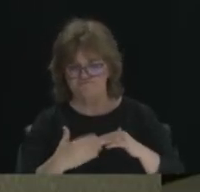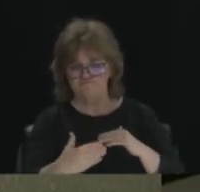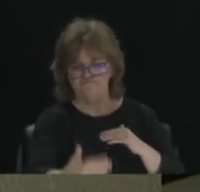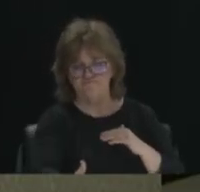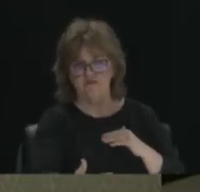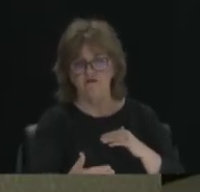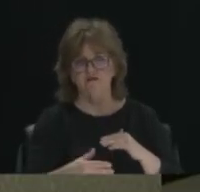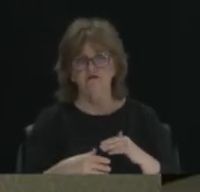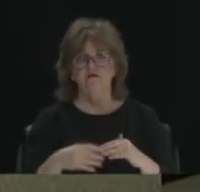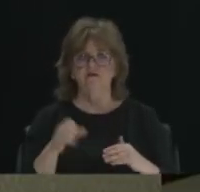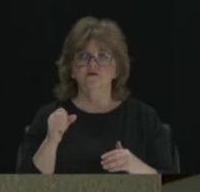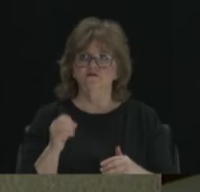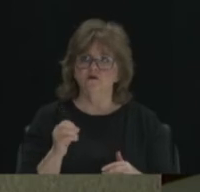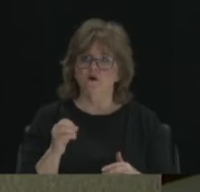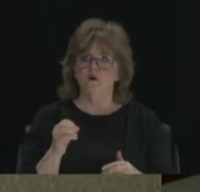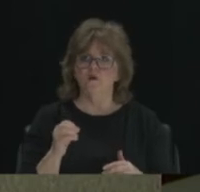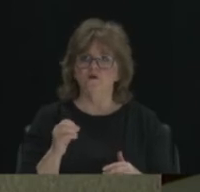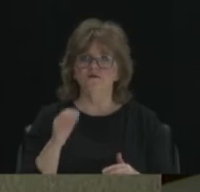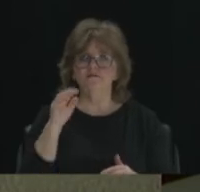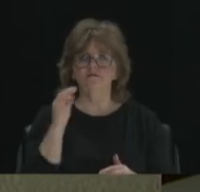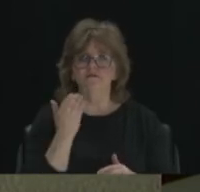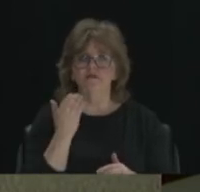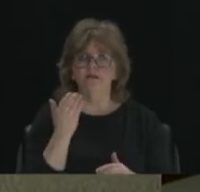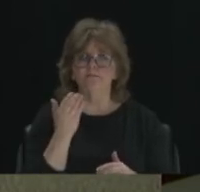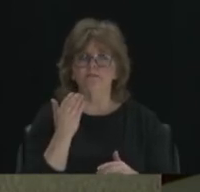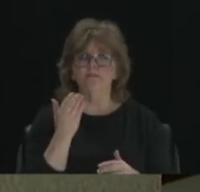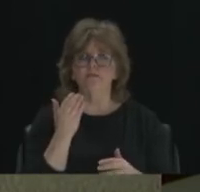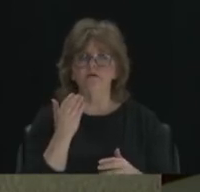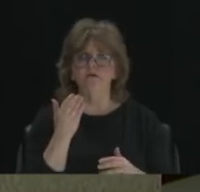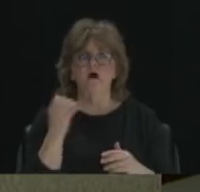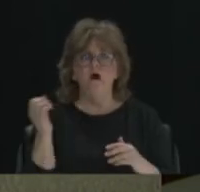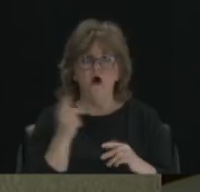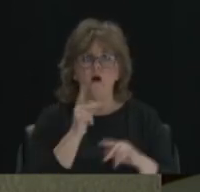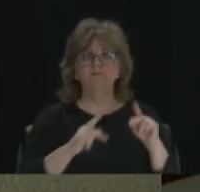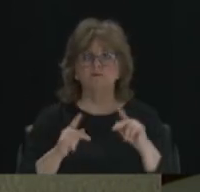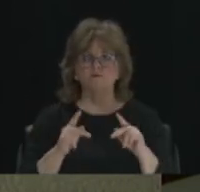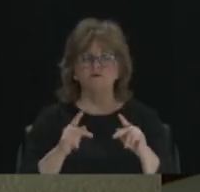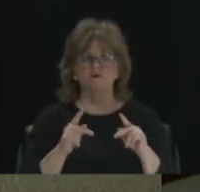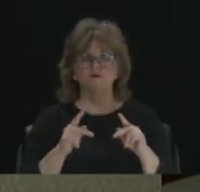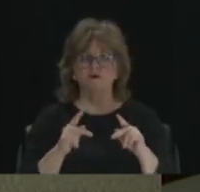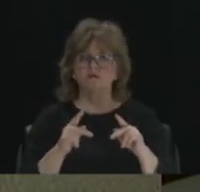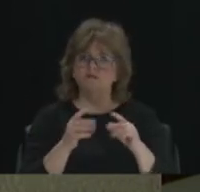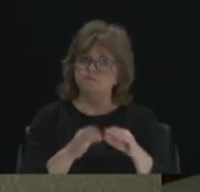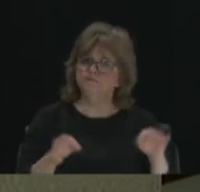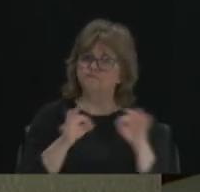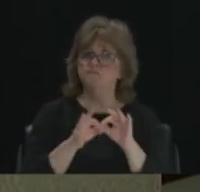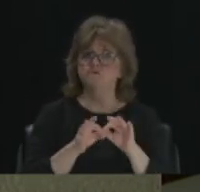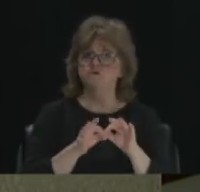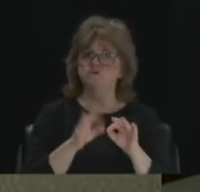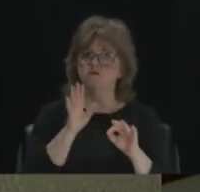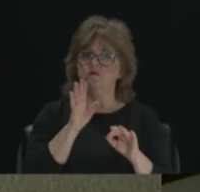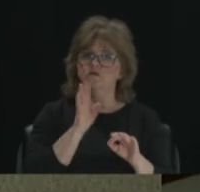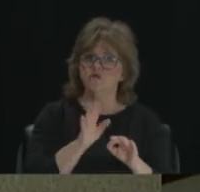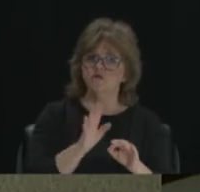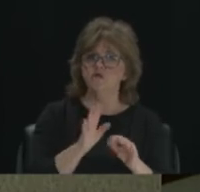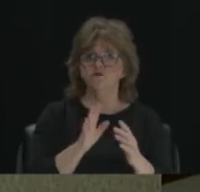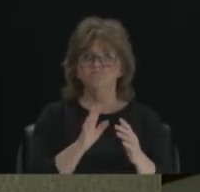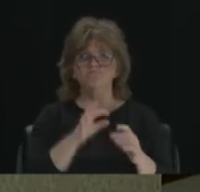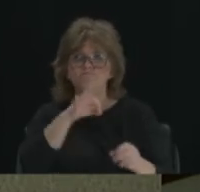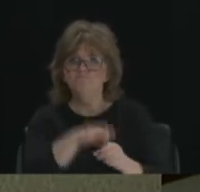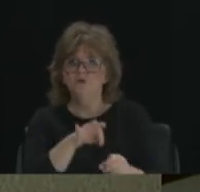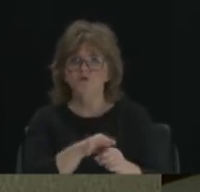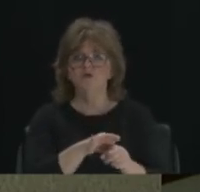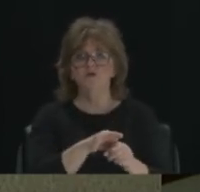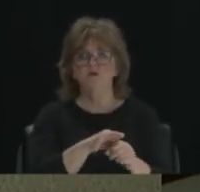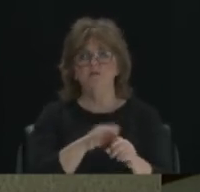becomes everyone's voice does matter. But if everyone has those same sentiments and say